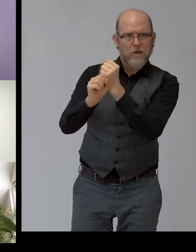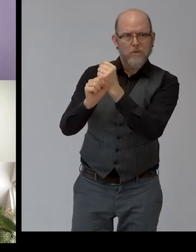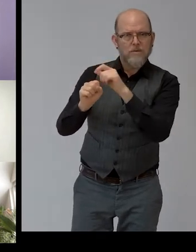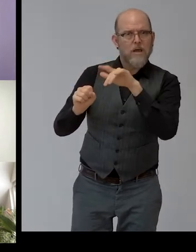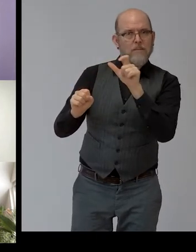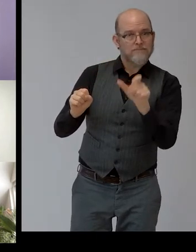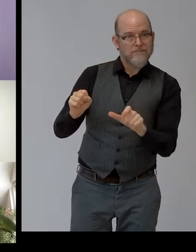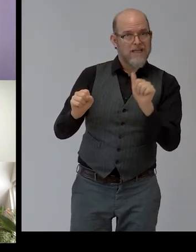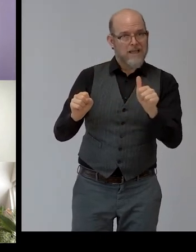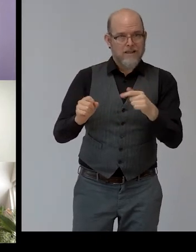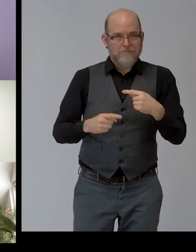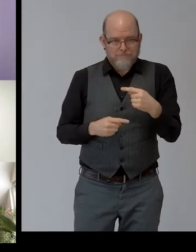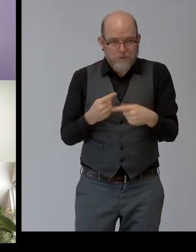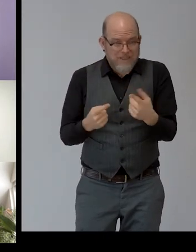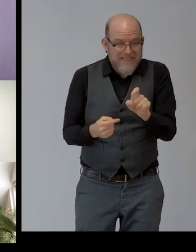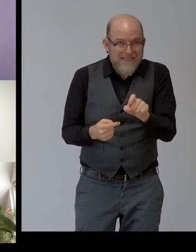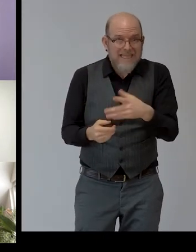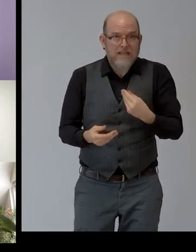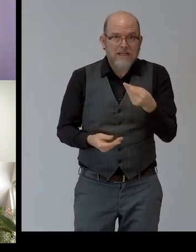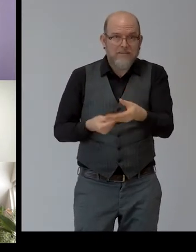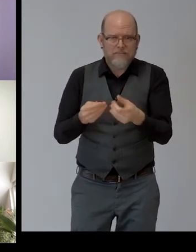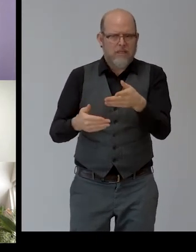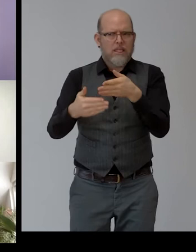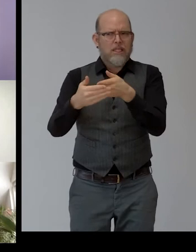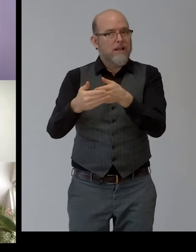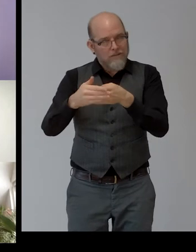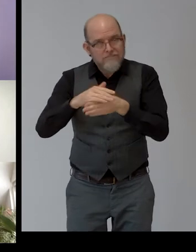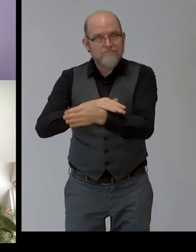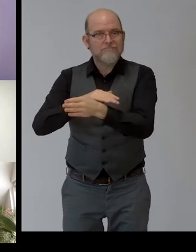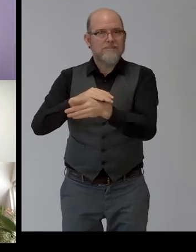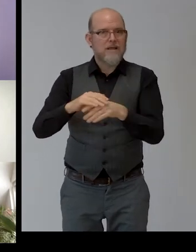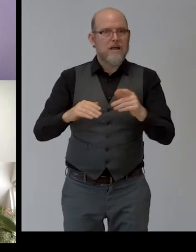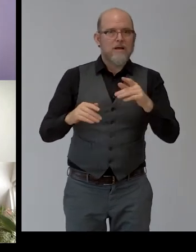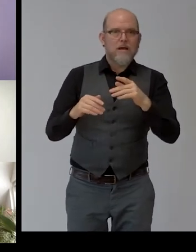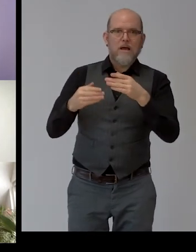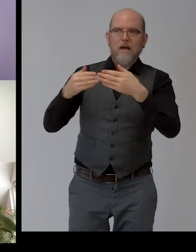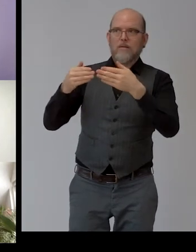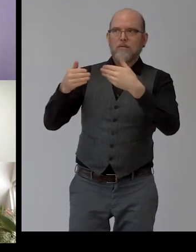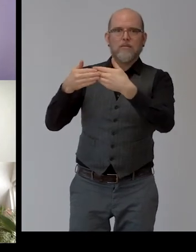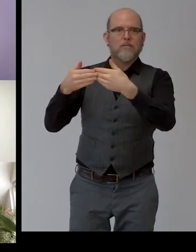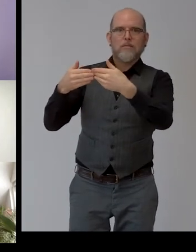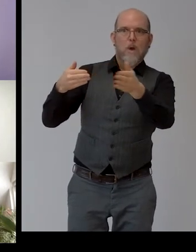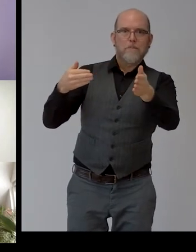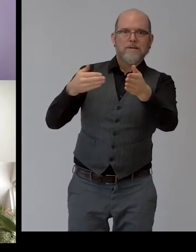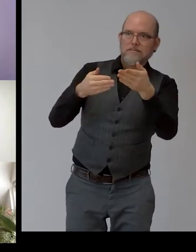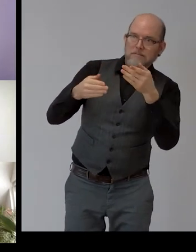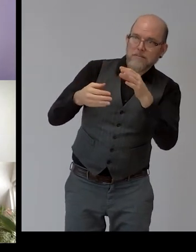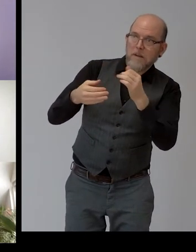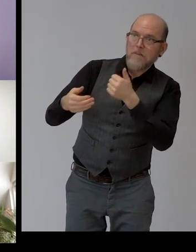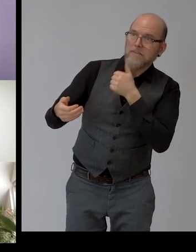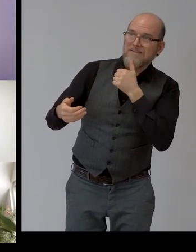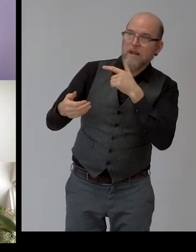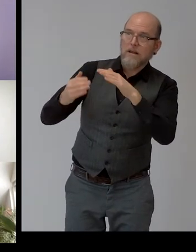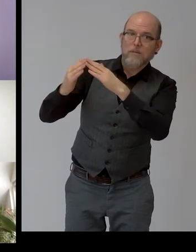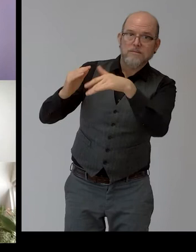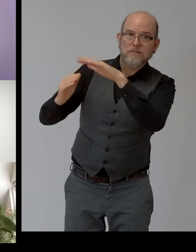with disabilities to get a job opportunity via public-private alliances, training, job insertion and accompaniment. Thank you